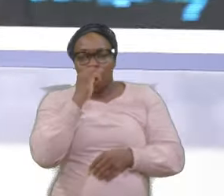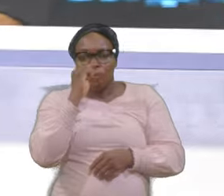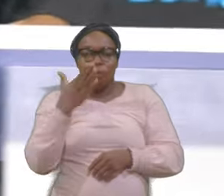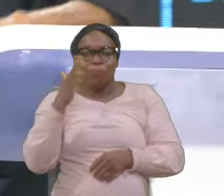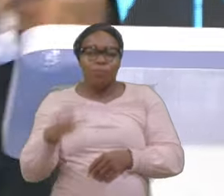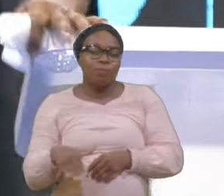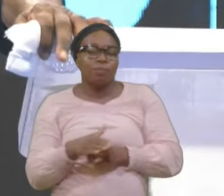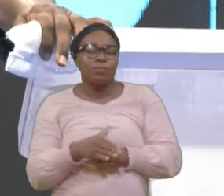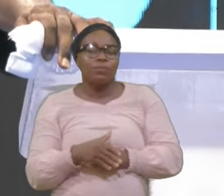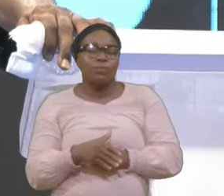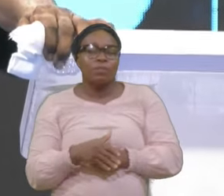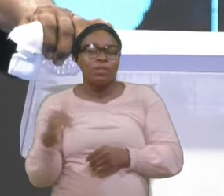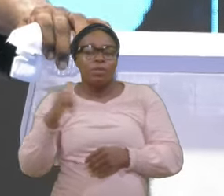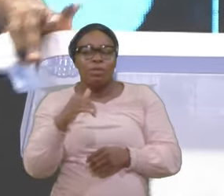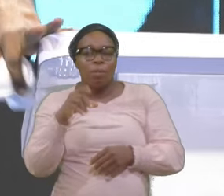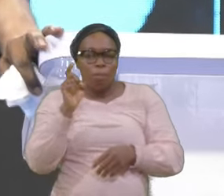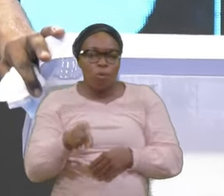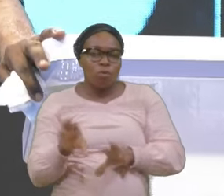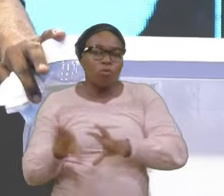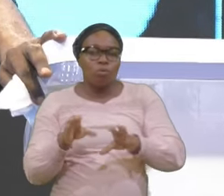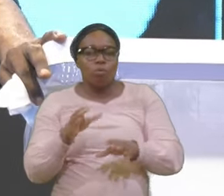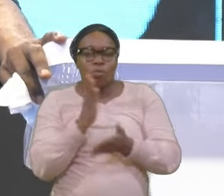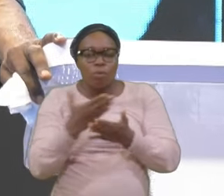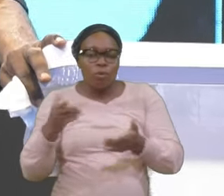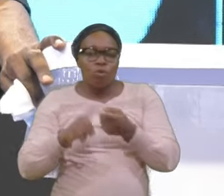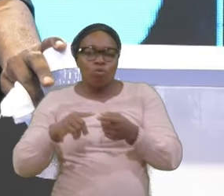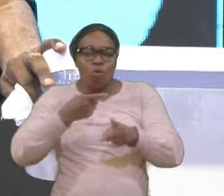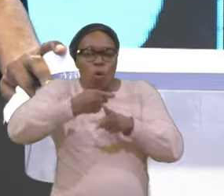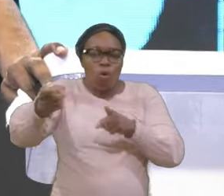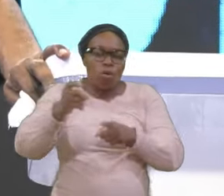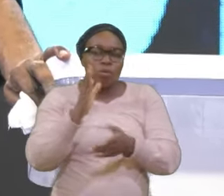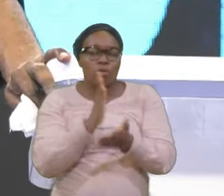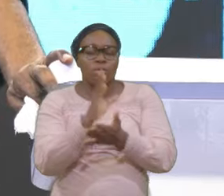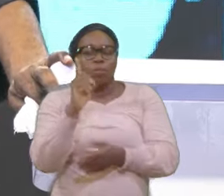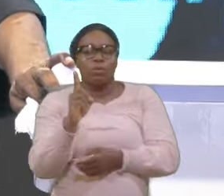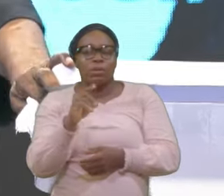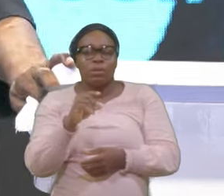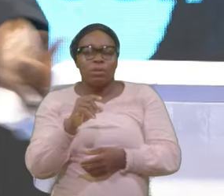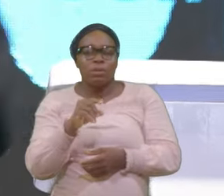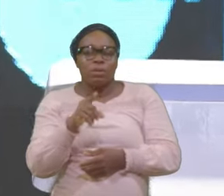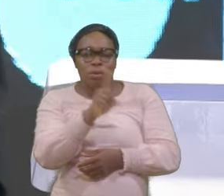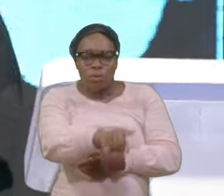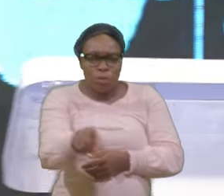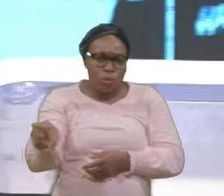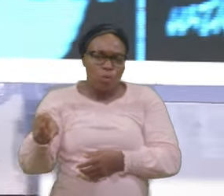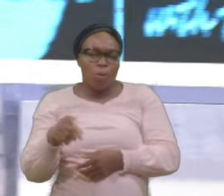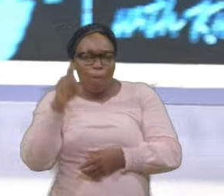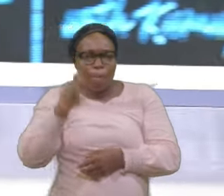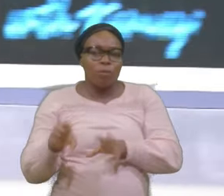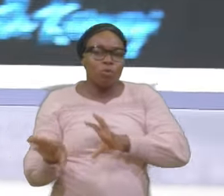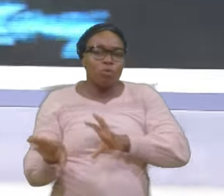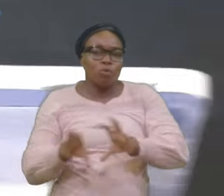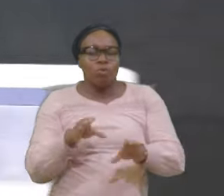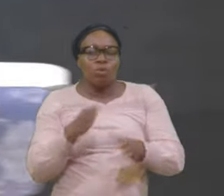must Do something To hurt Somebody I must Do something To dig Up Somebody I must Do